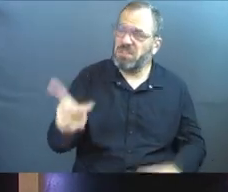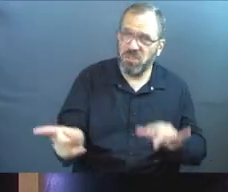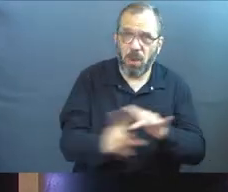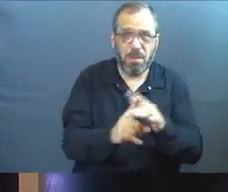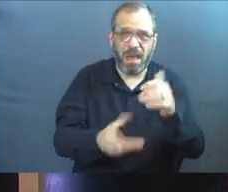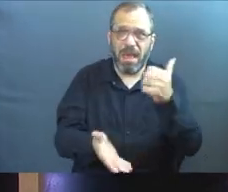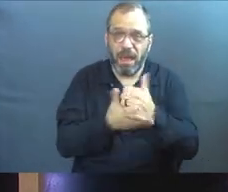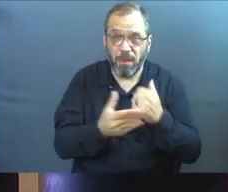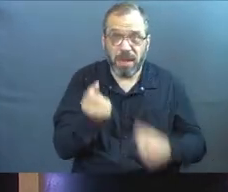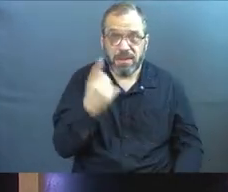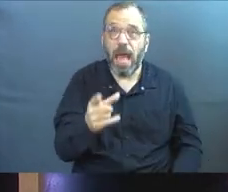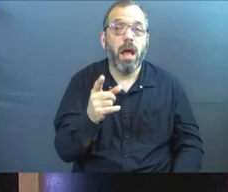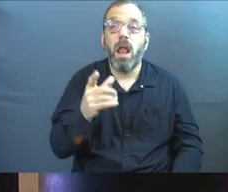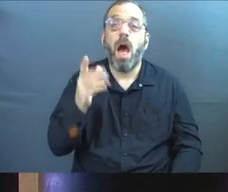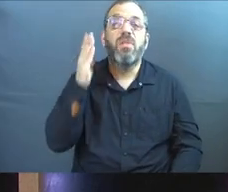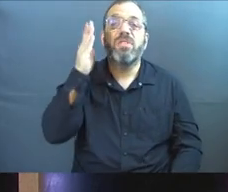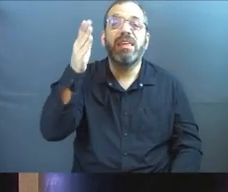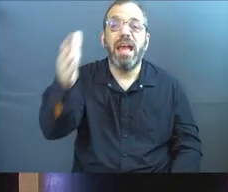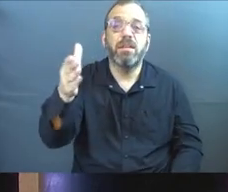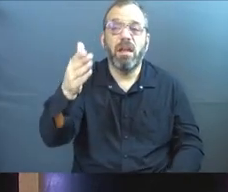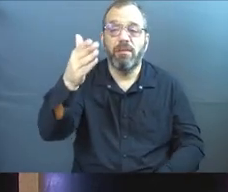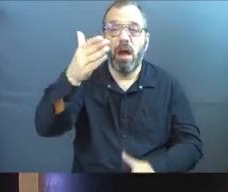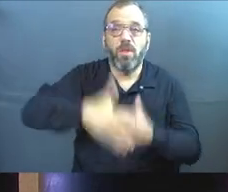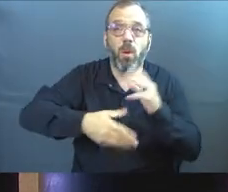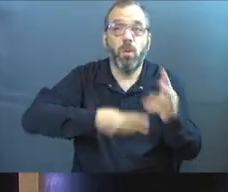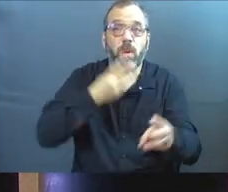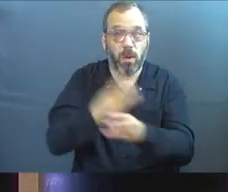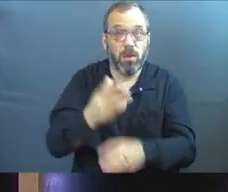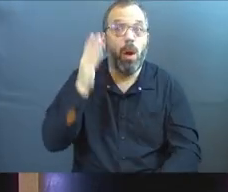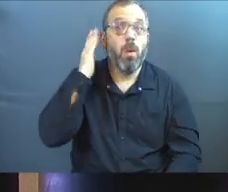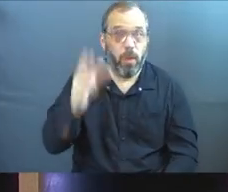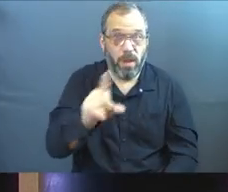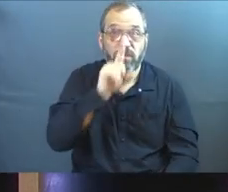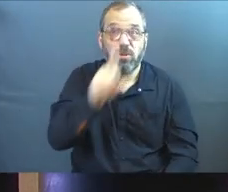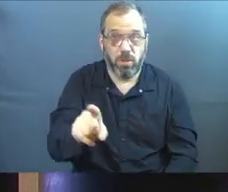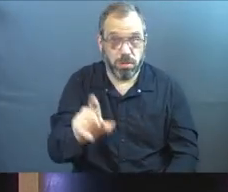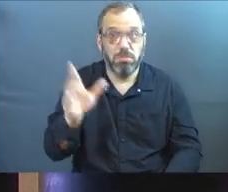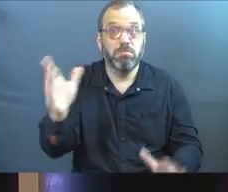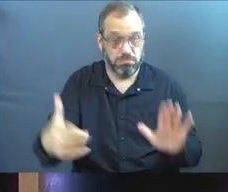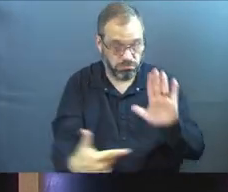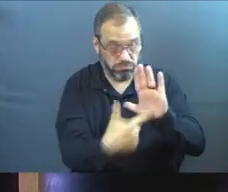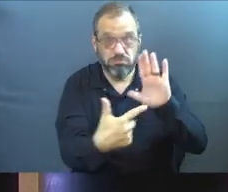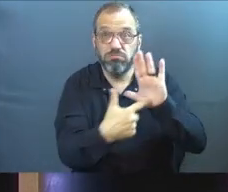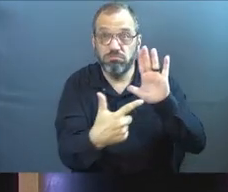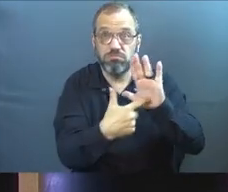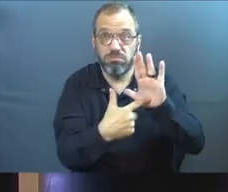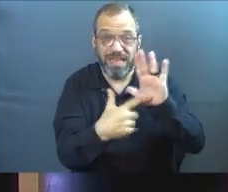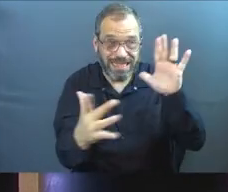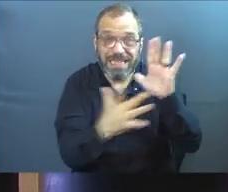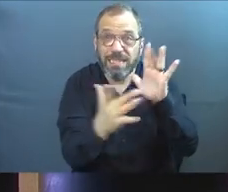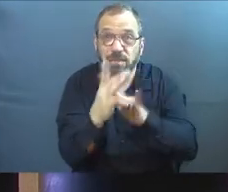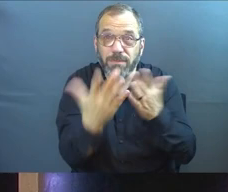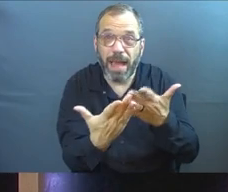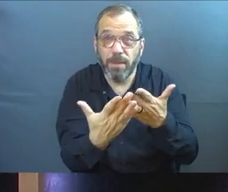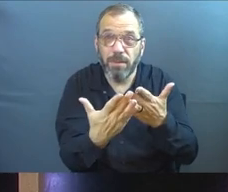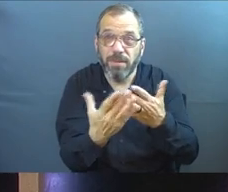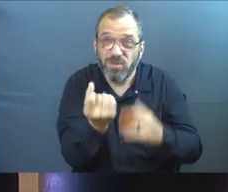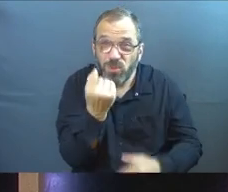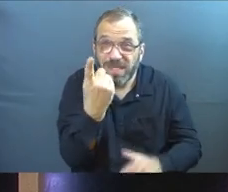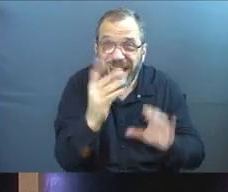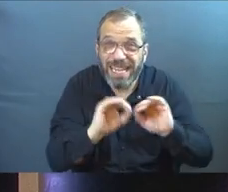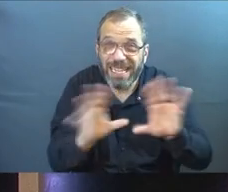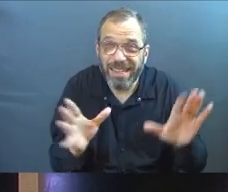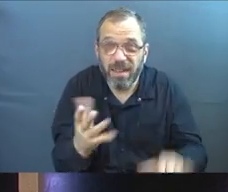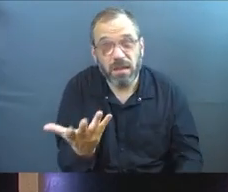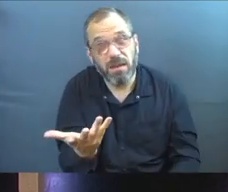he's helping us understand at the end of time, this is where it's headed for sure. These are the words of Jesus. don't know if he caught that.